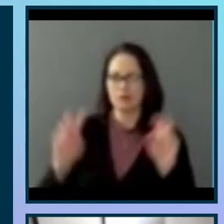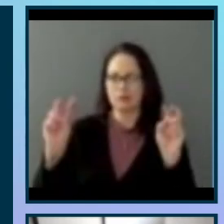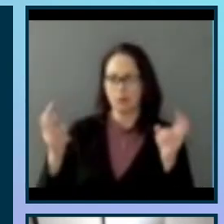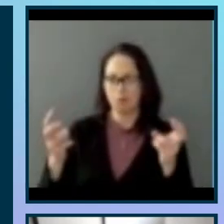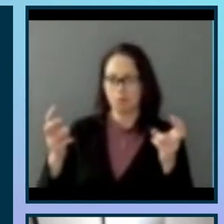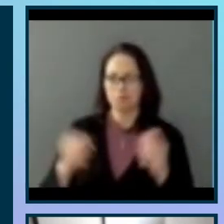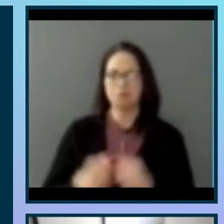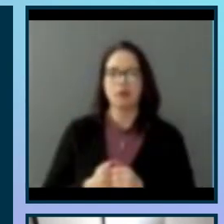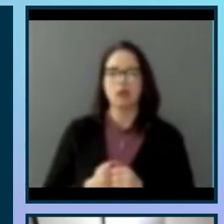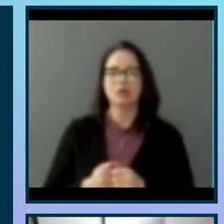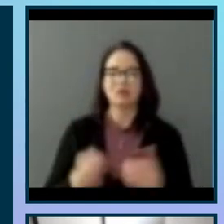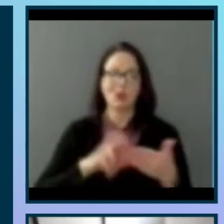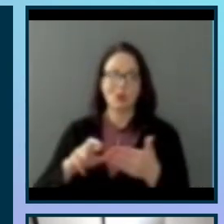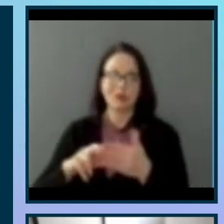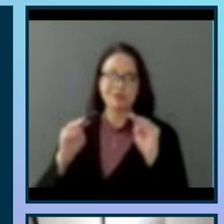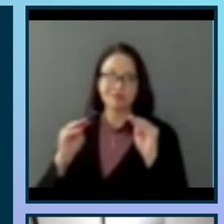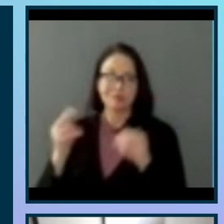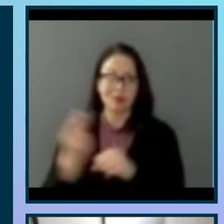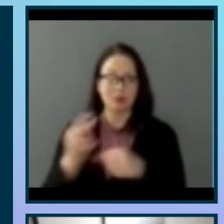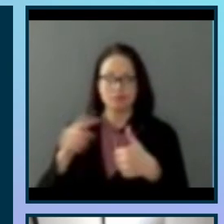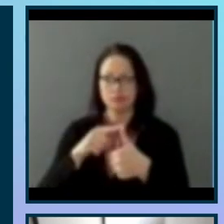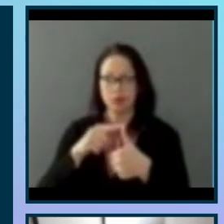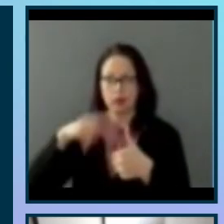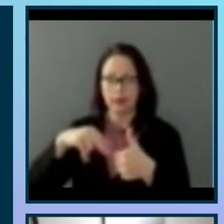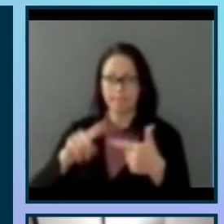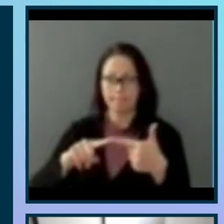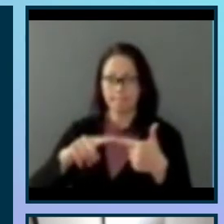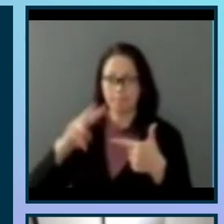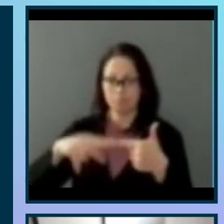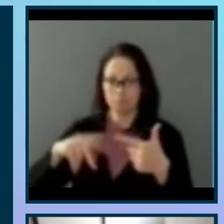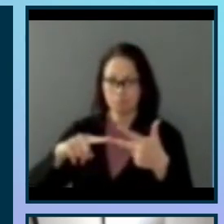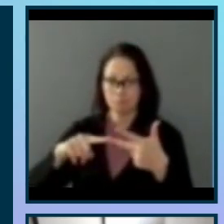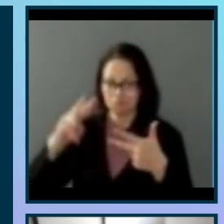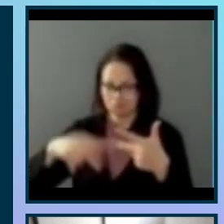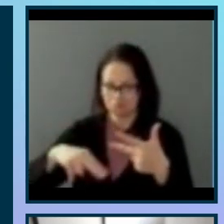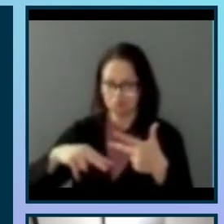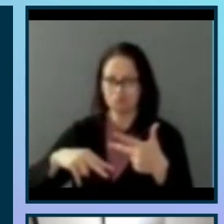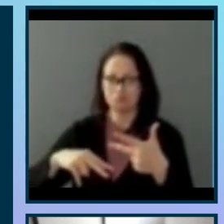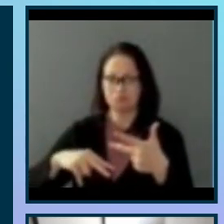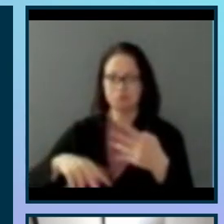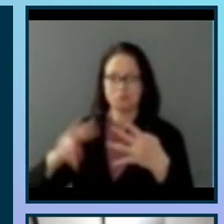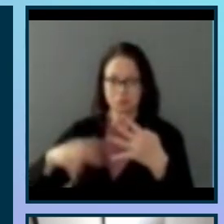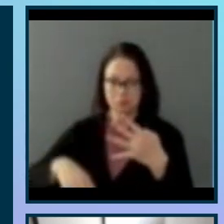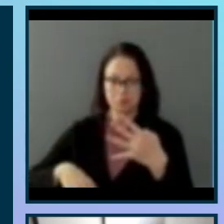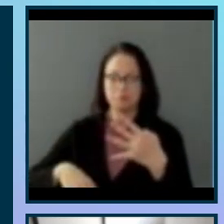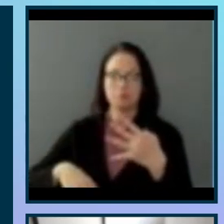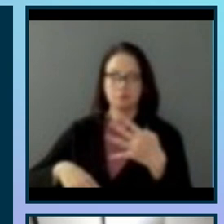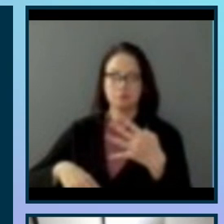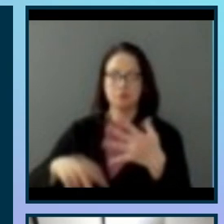So research methodologies used are literature reviews, interviews, competitive analysis, content analysis,